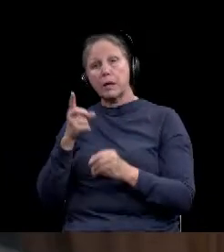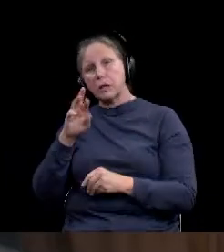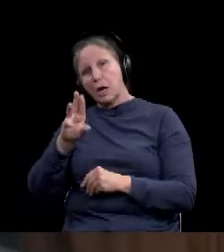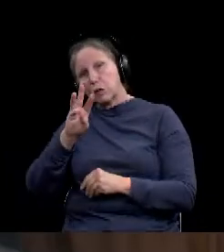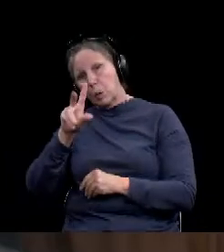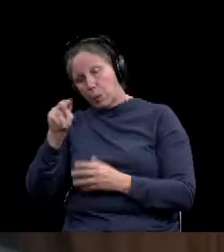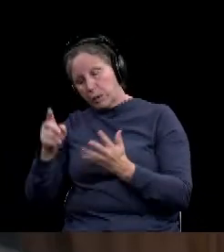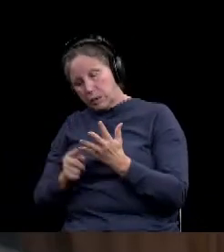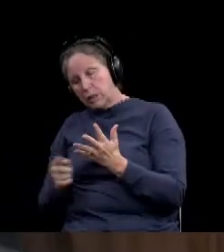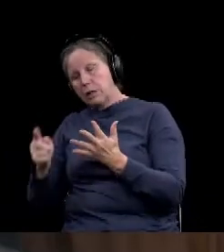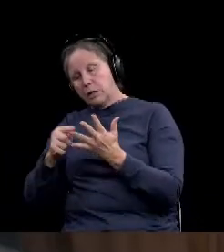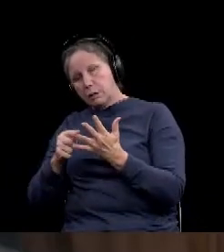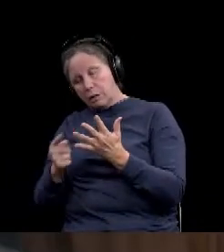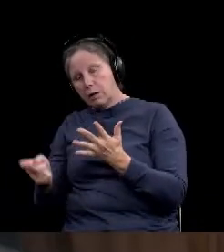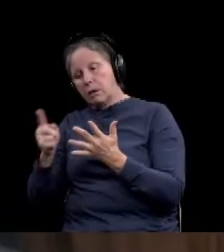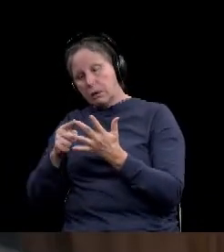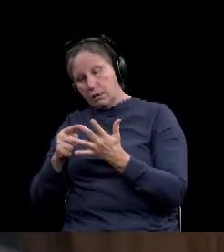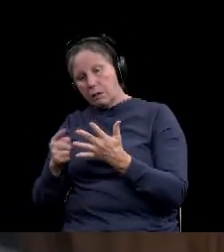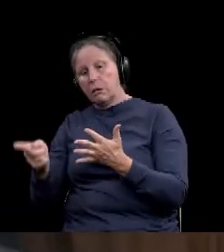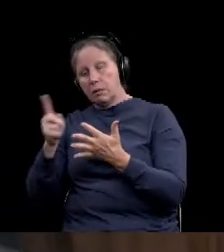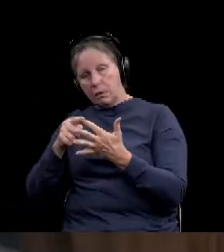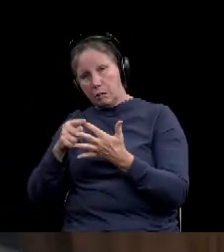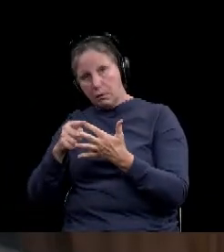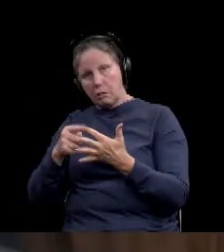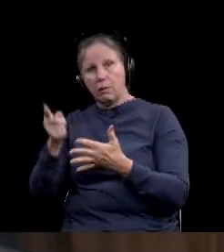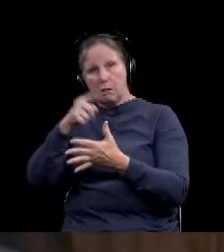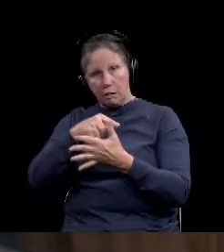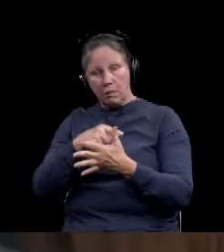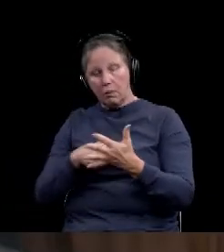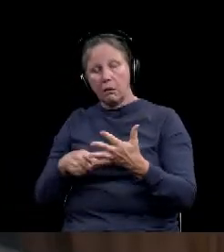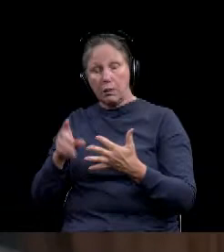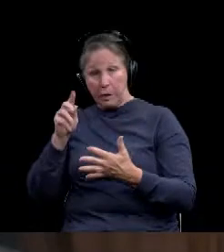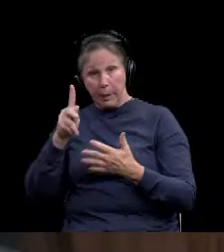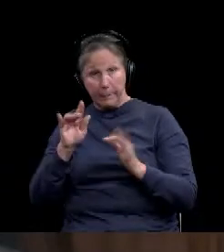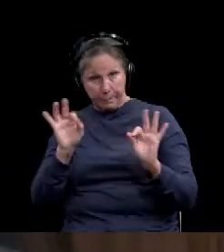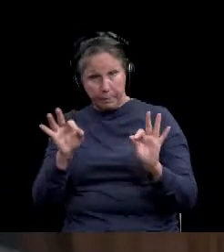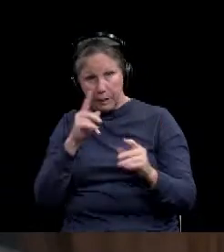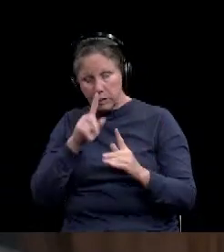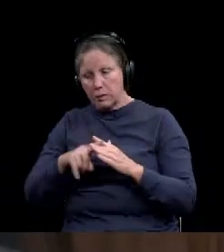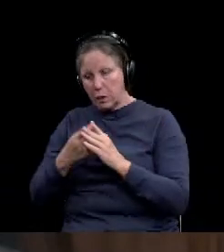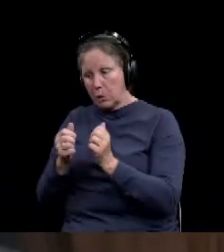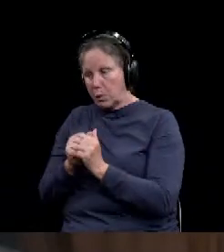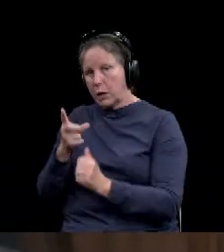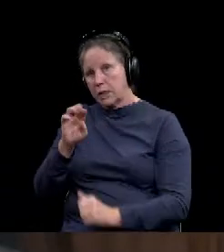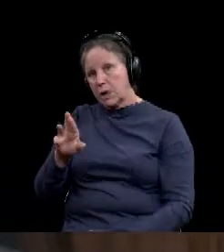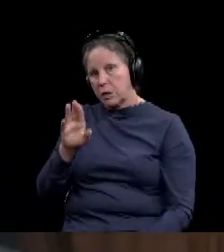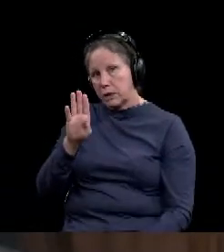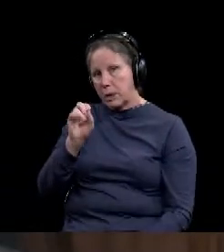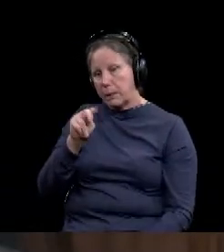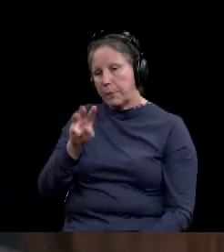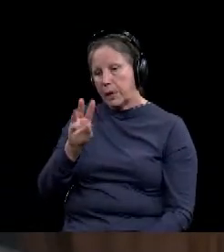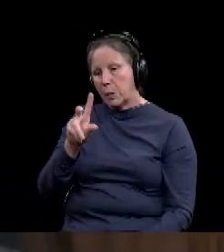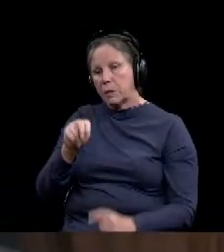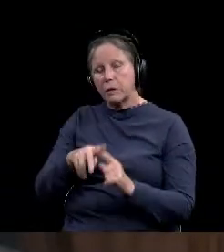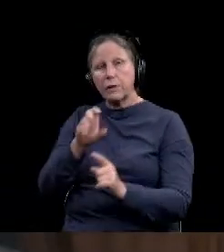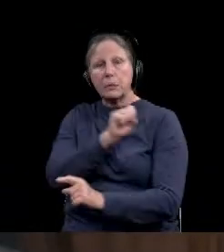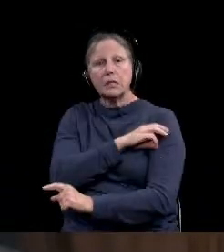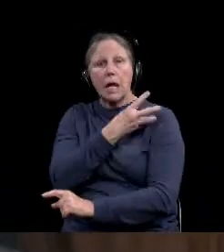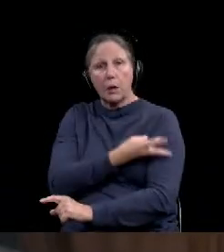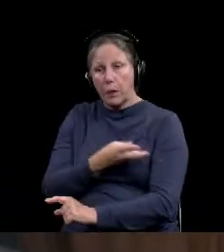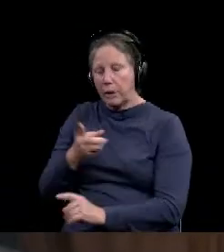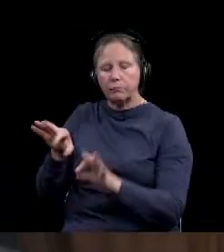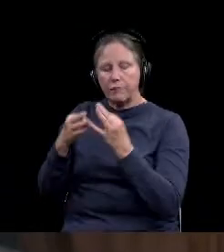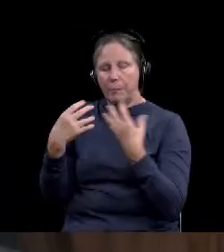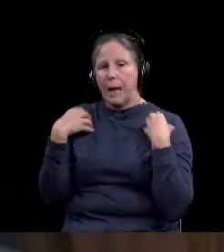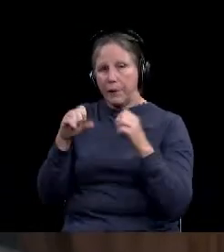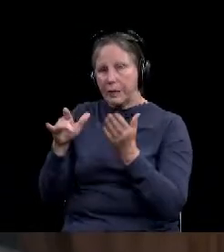Wilson, then Dr. Becker, Dr. Hauser, Judge Felton, and then Mayor Deaver. So we'll start off with Dr. Ben Wilson from the Family Health